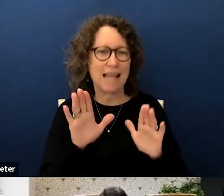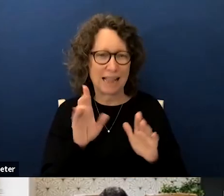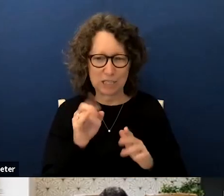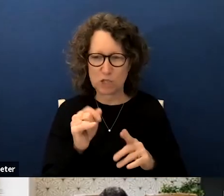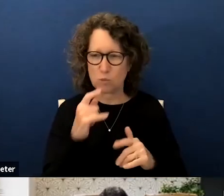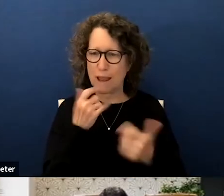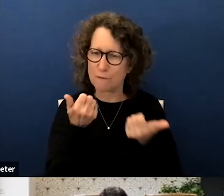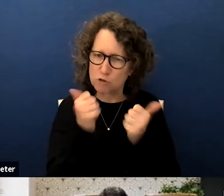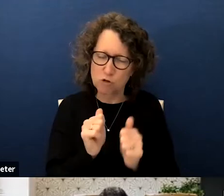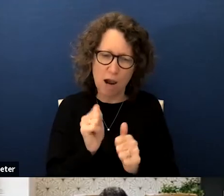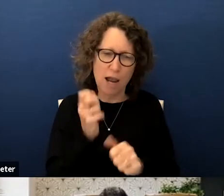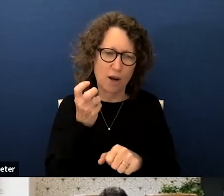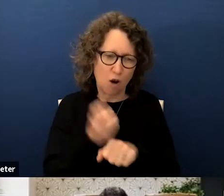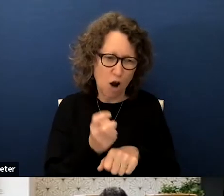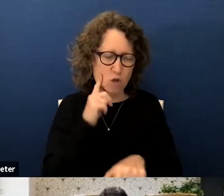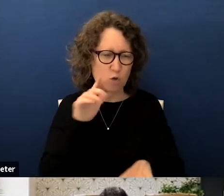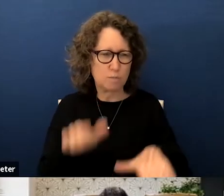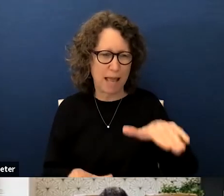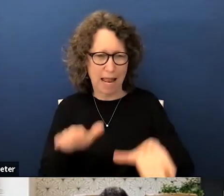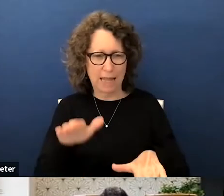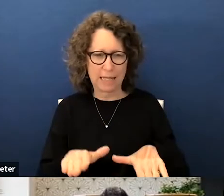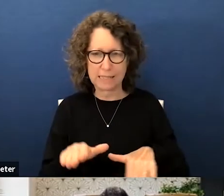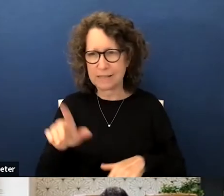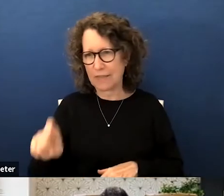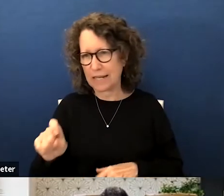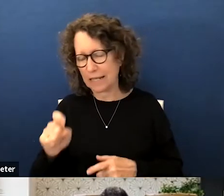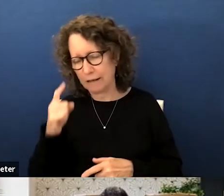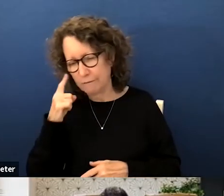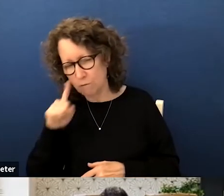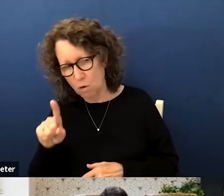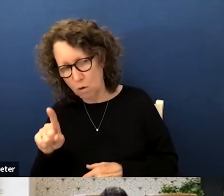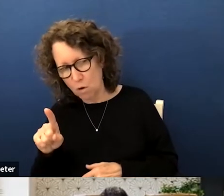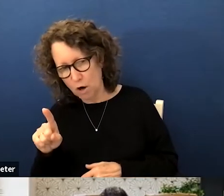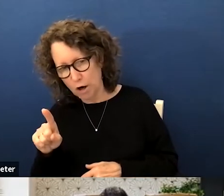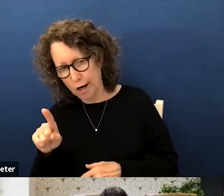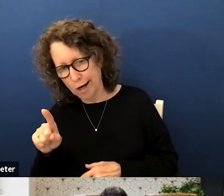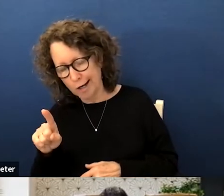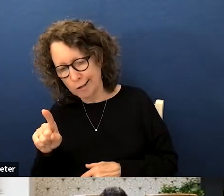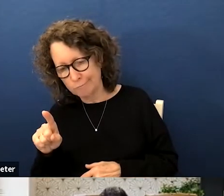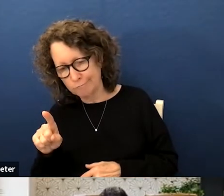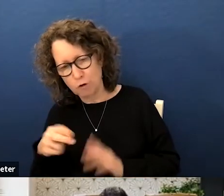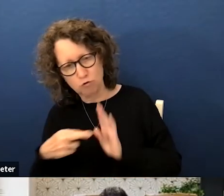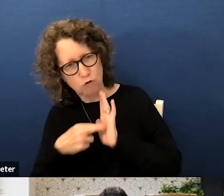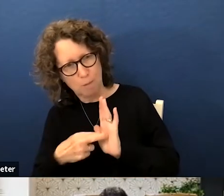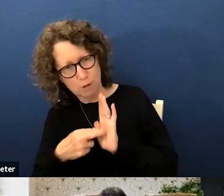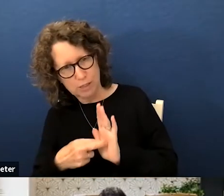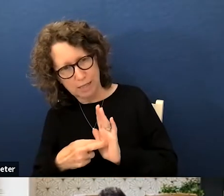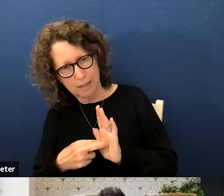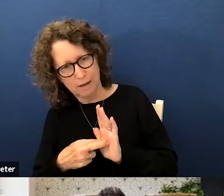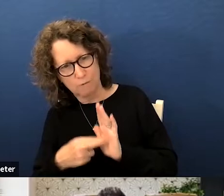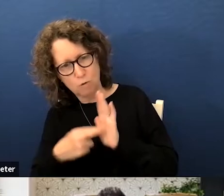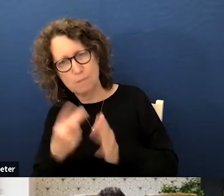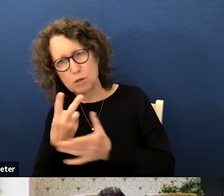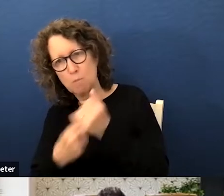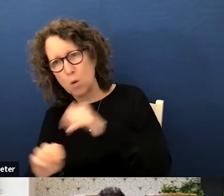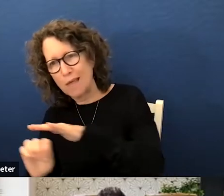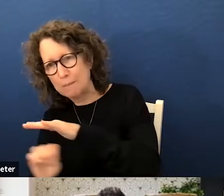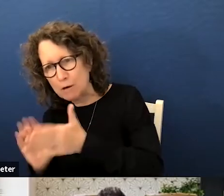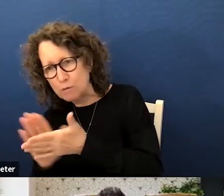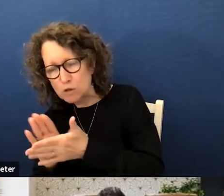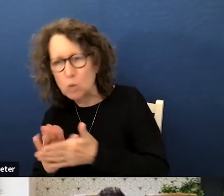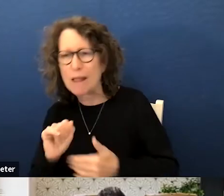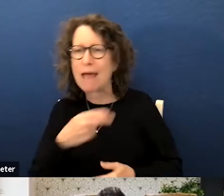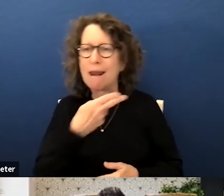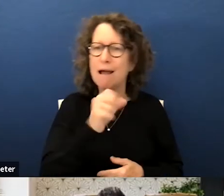have really tried to balance um the need for um representatives who represent both elementary schools and